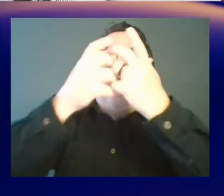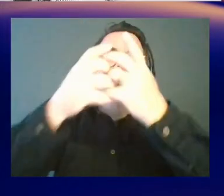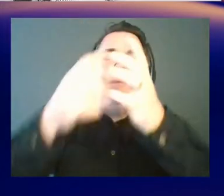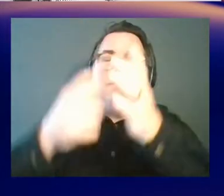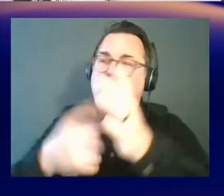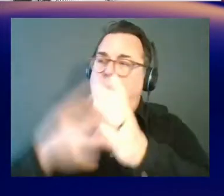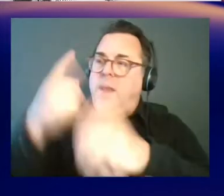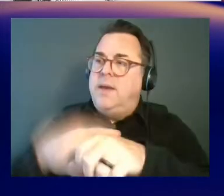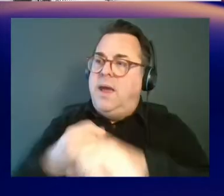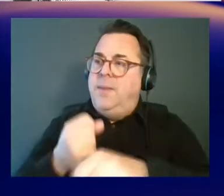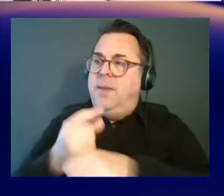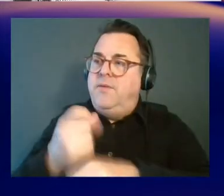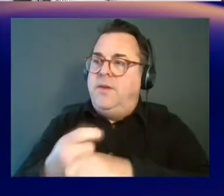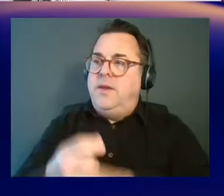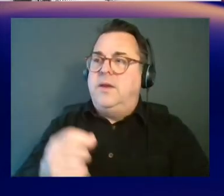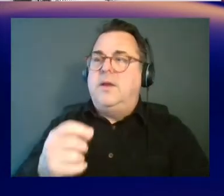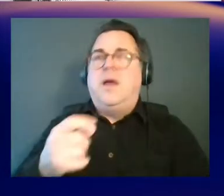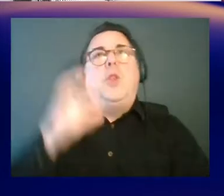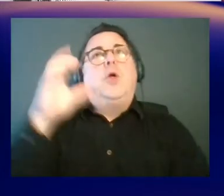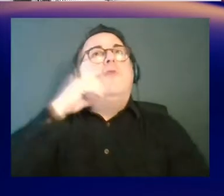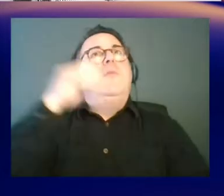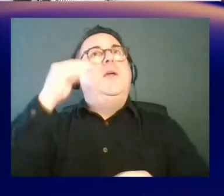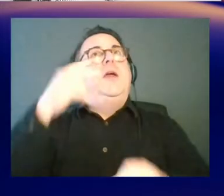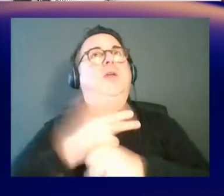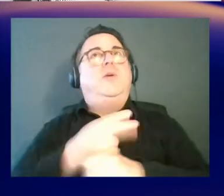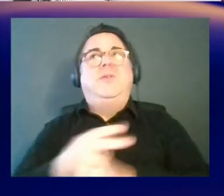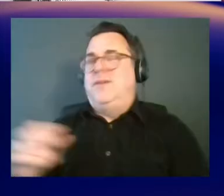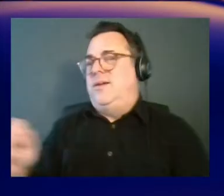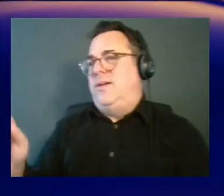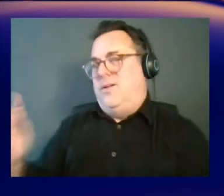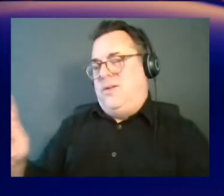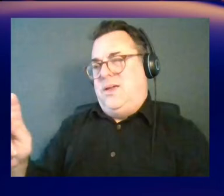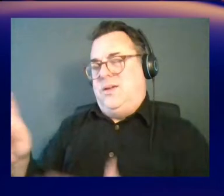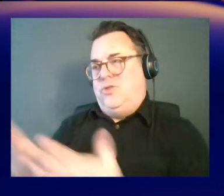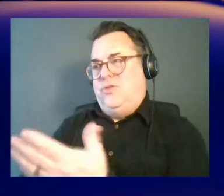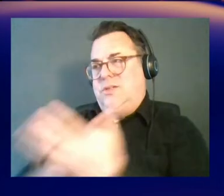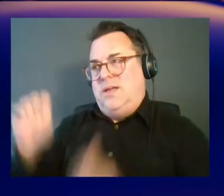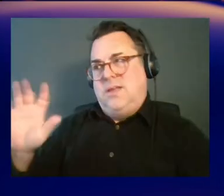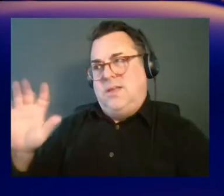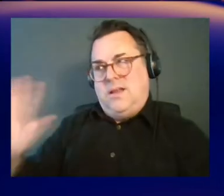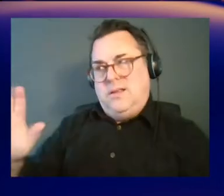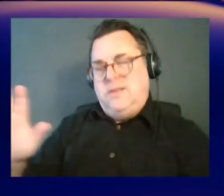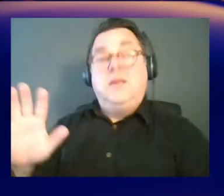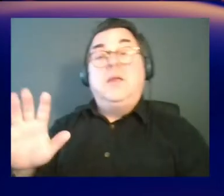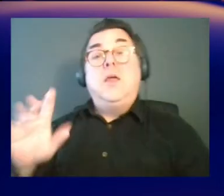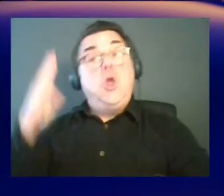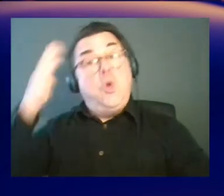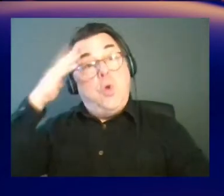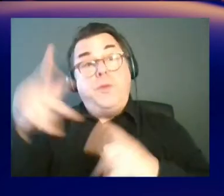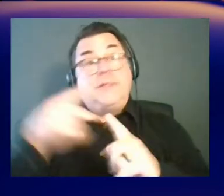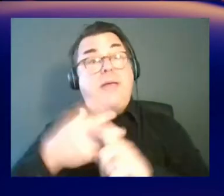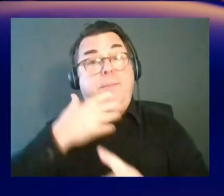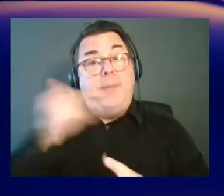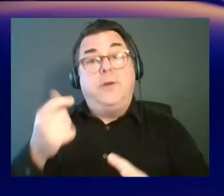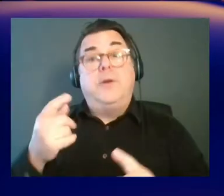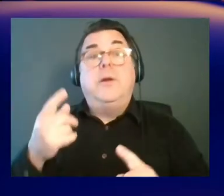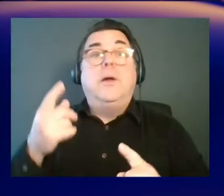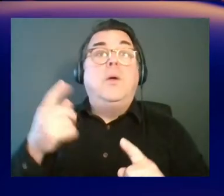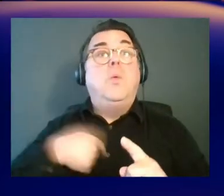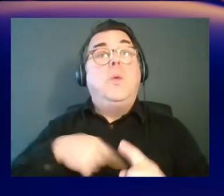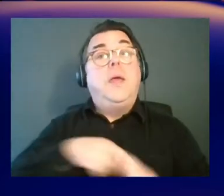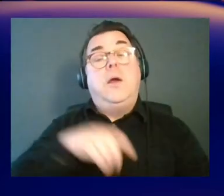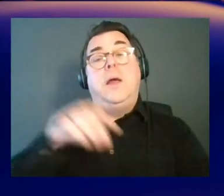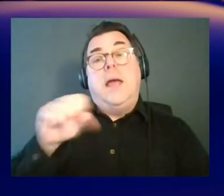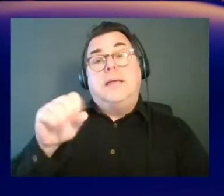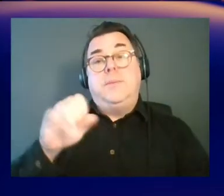you know, I'm always looking for data that I can use. Yeah. So, you probably know this kind of data better than me. So, like I said, we're subject matter experts. My own